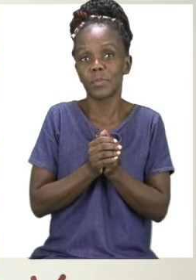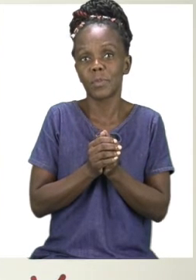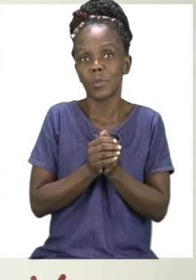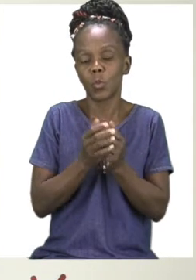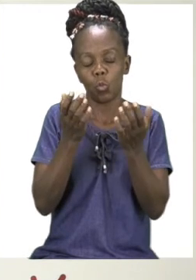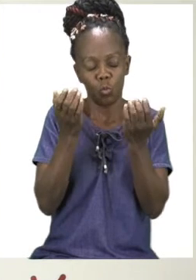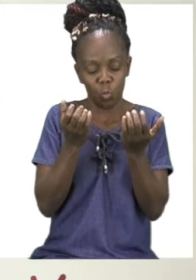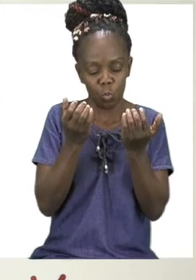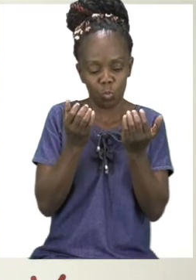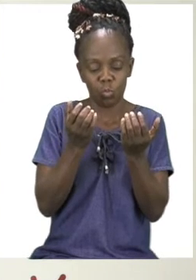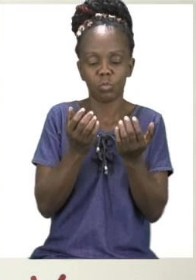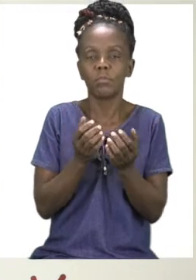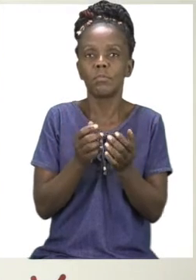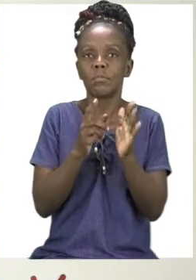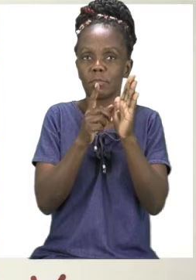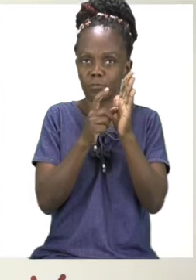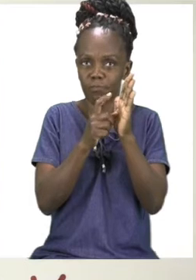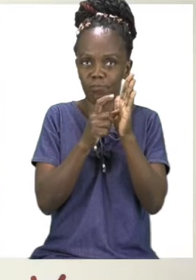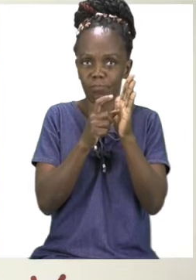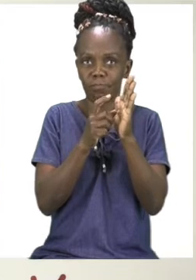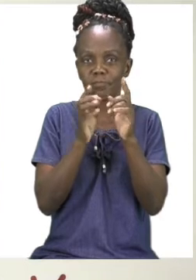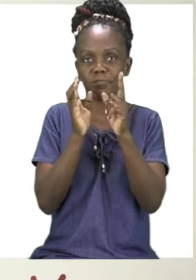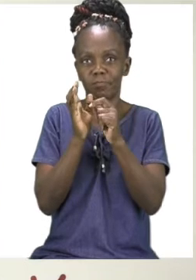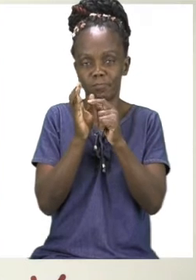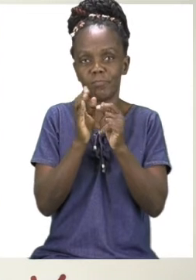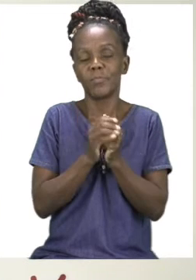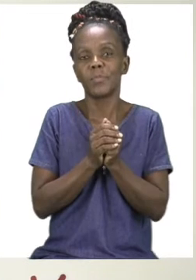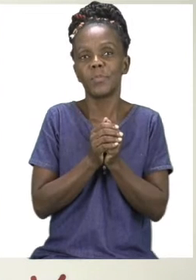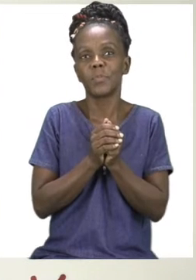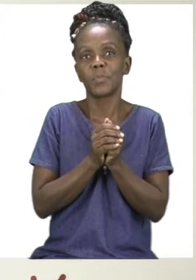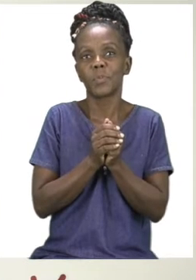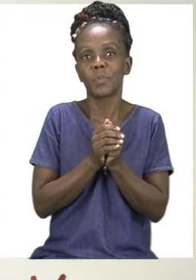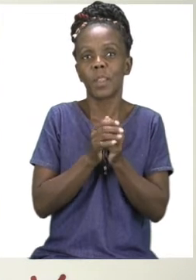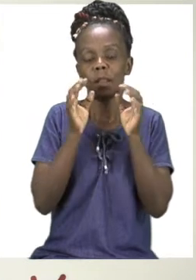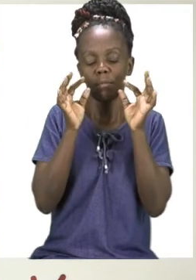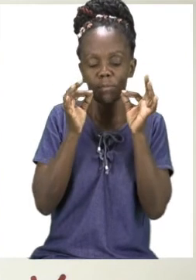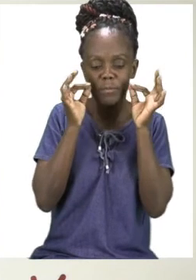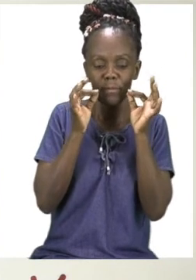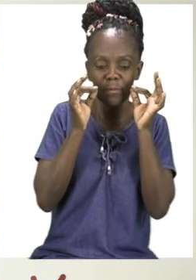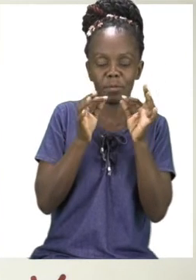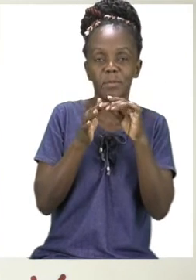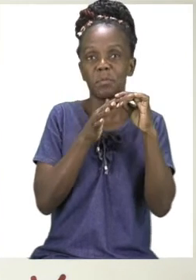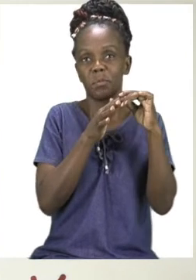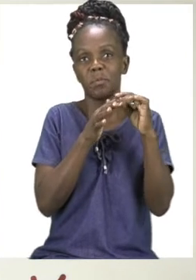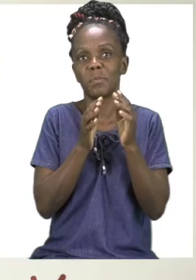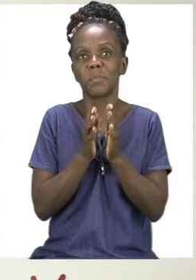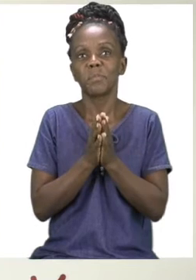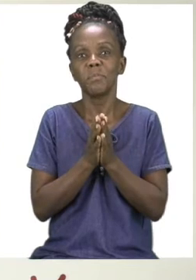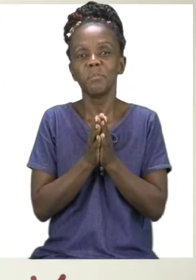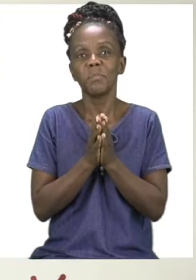sanitize. So please take your sanitizer and let's get ready to sing our special song.